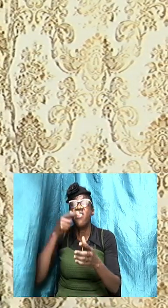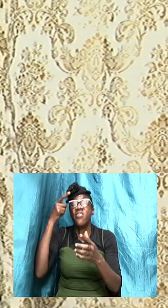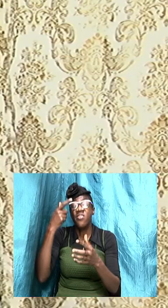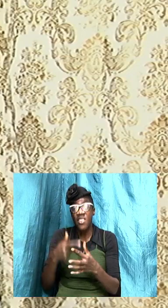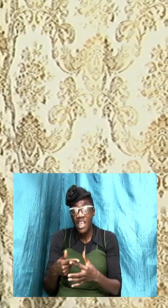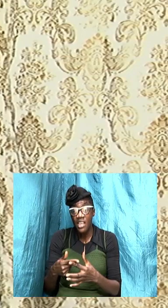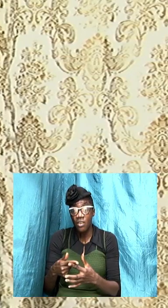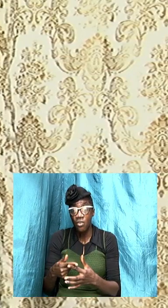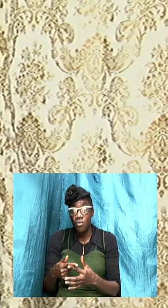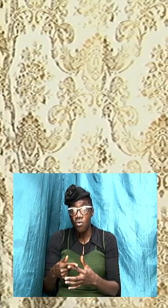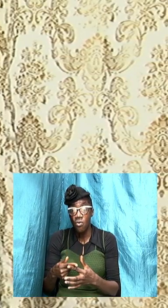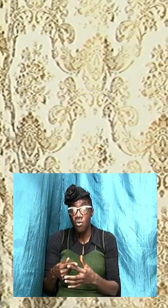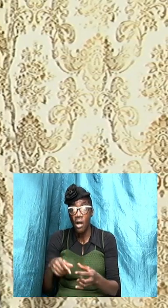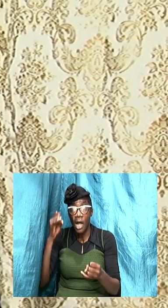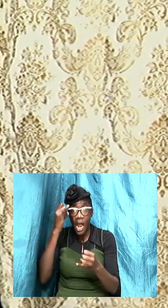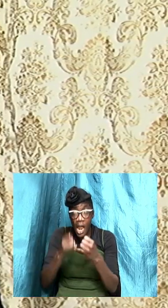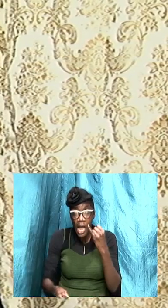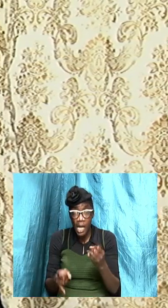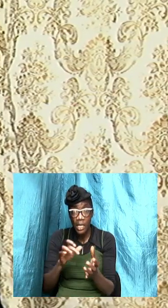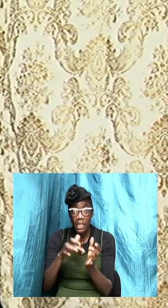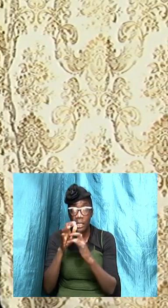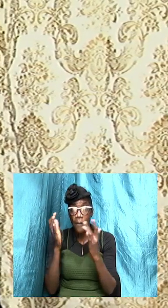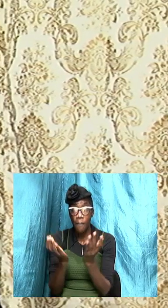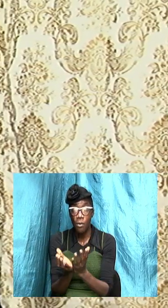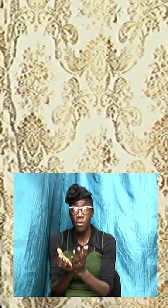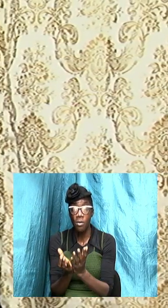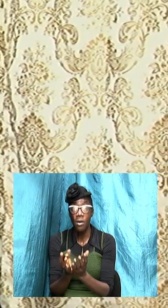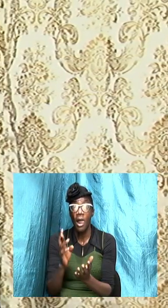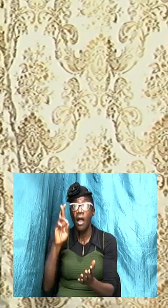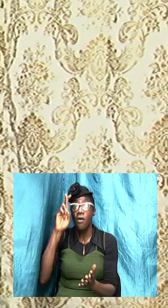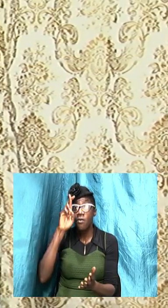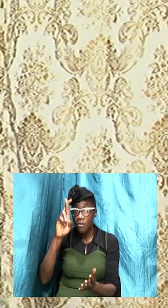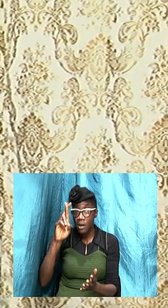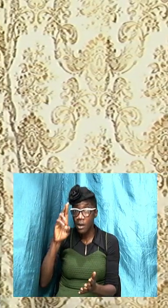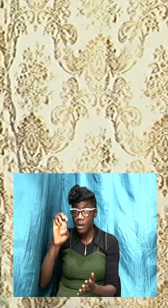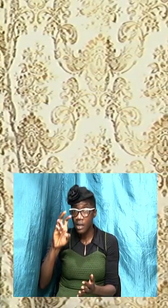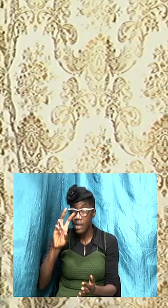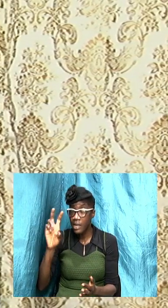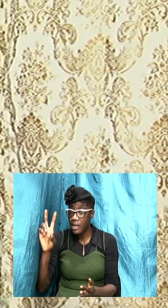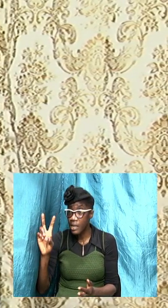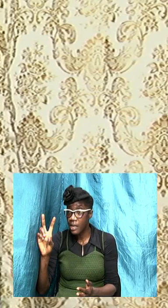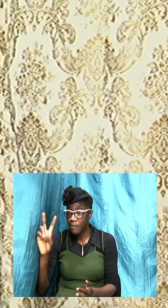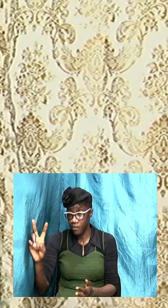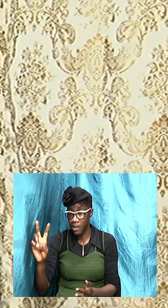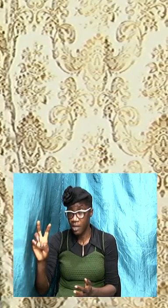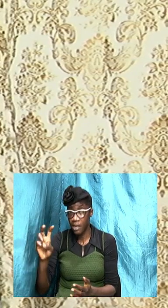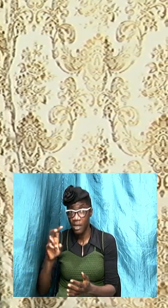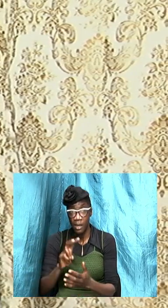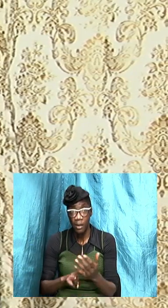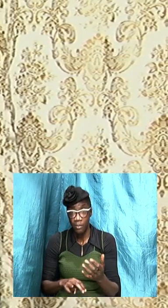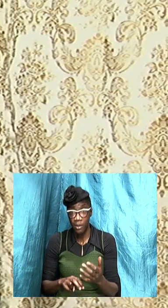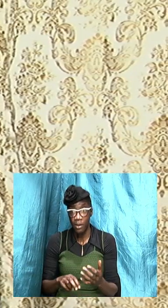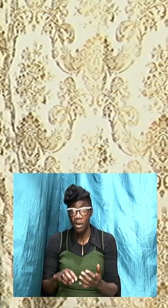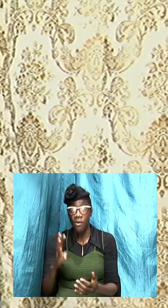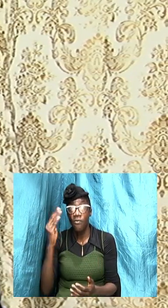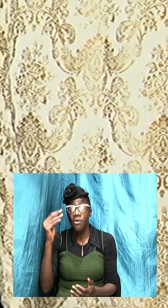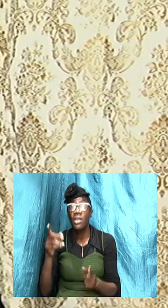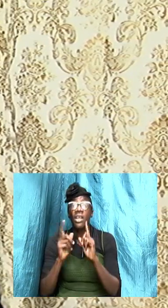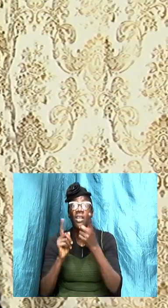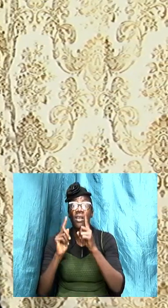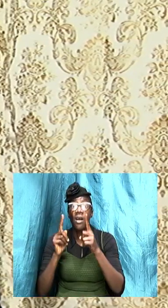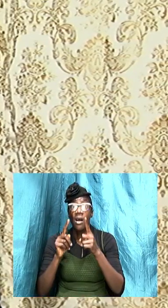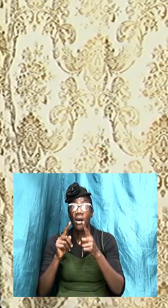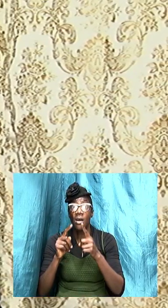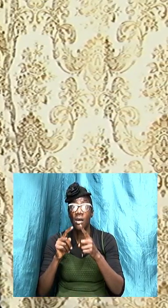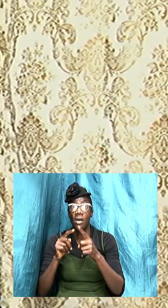2 verses 14 the Bible in Revelation talks to the